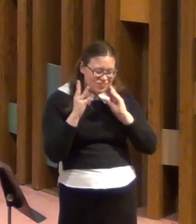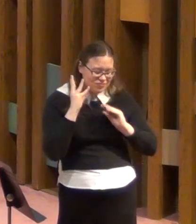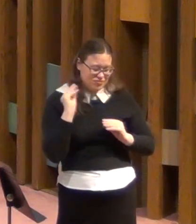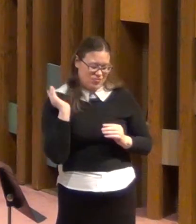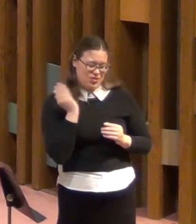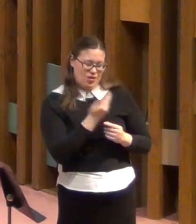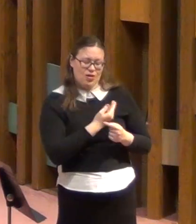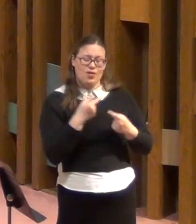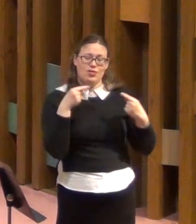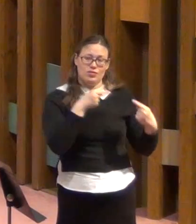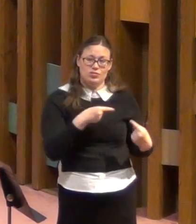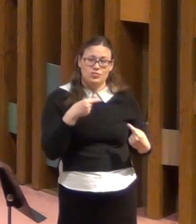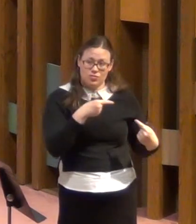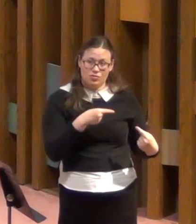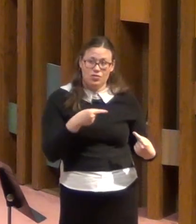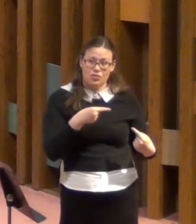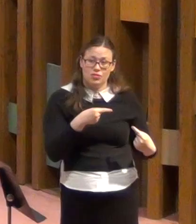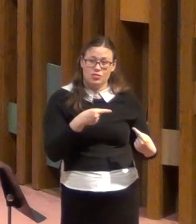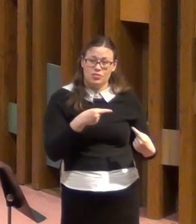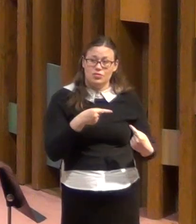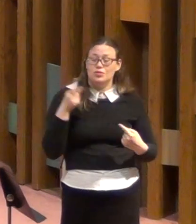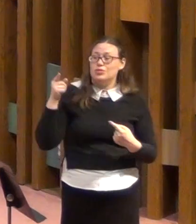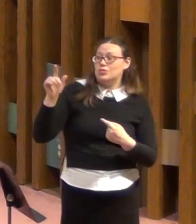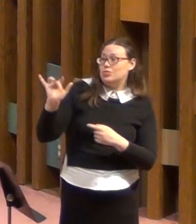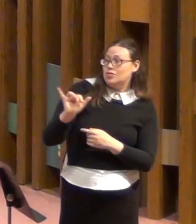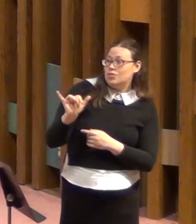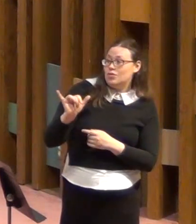you share in our comfort.